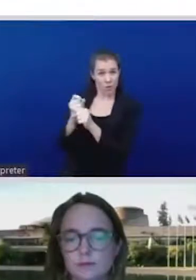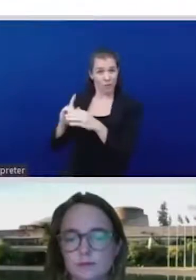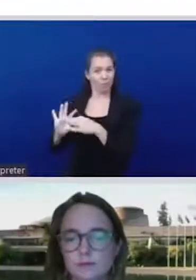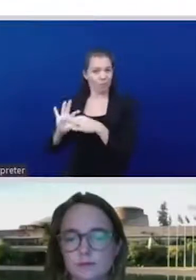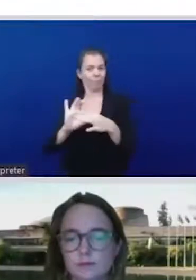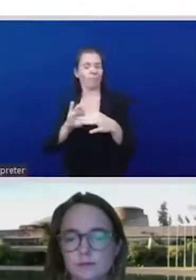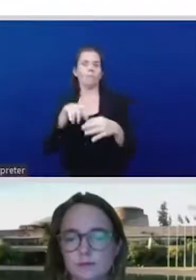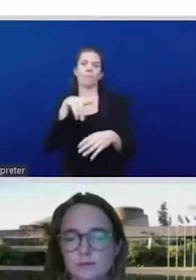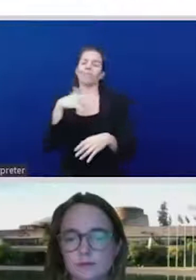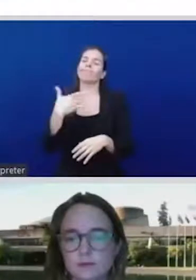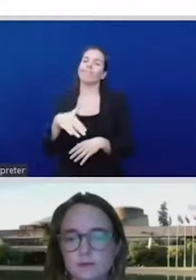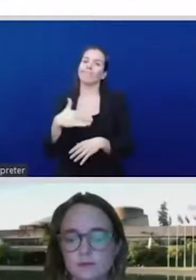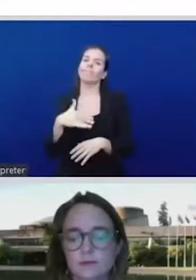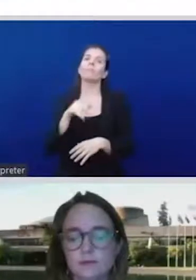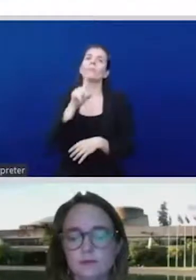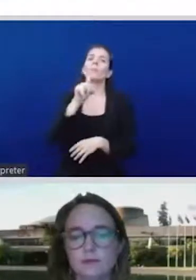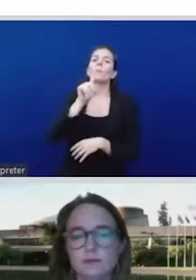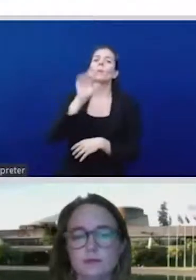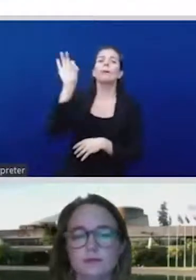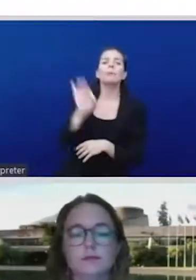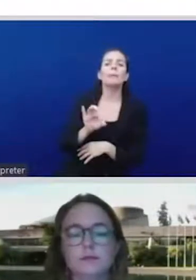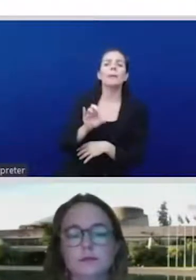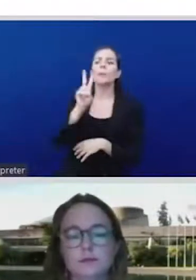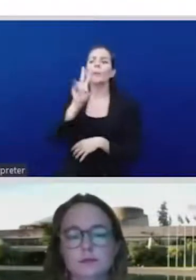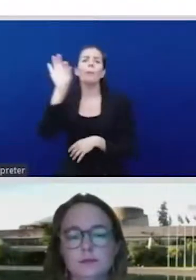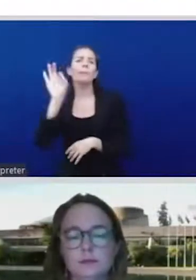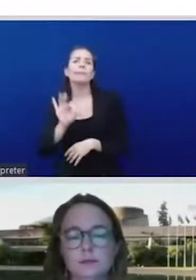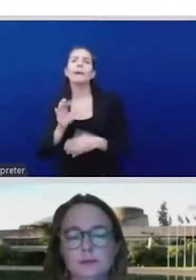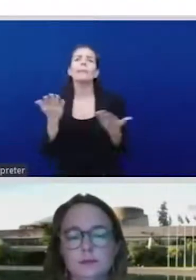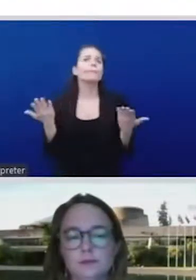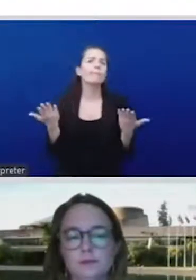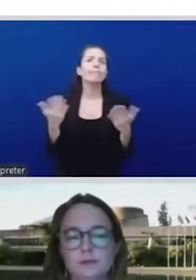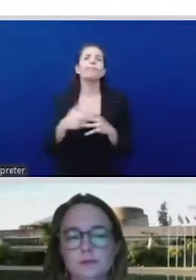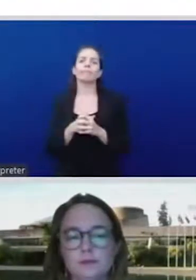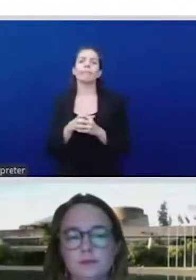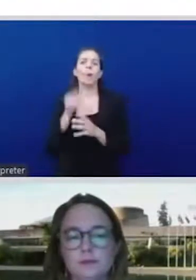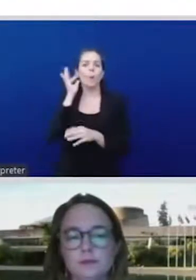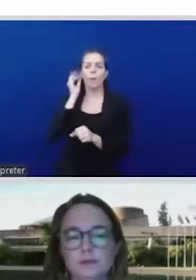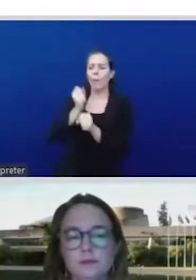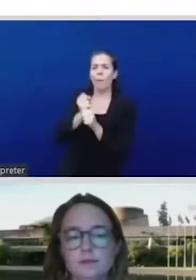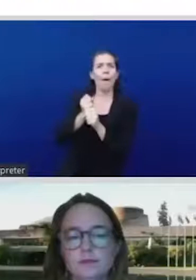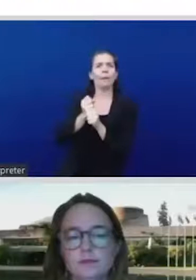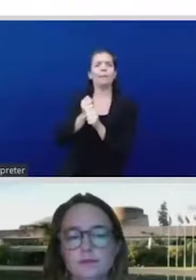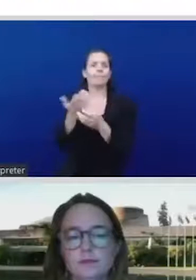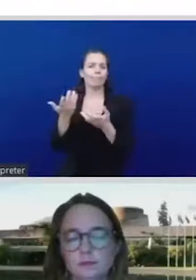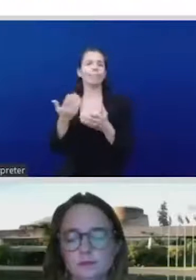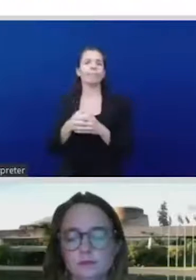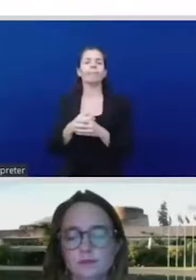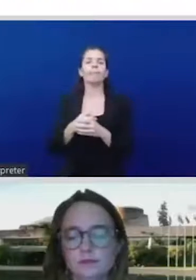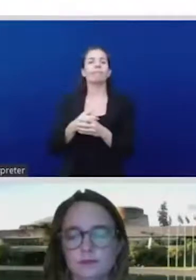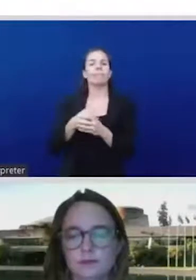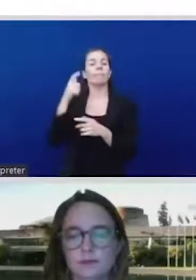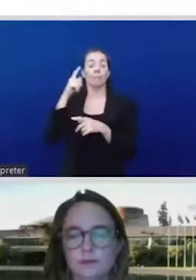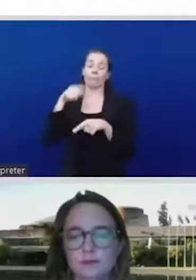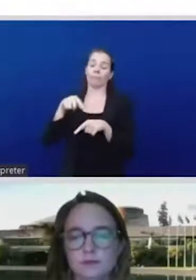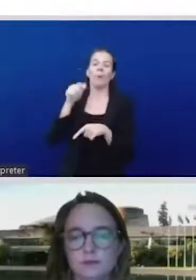happening to. Those people and those greedy dealers can then make millions of dollars from their artworks or our crafts or jewellery,